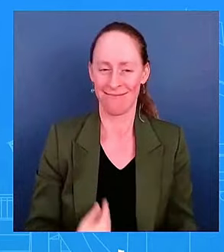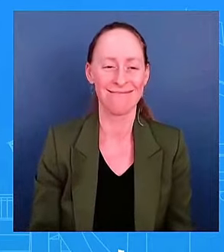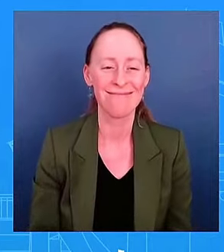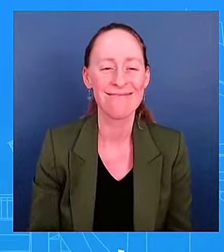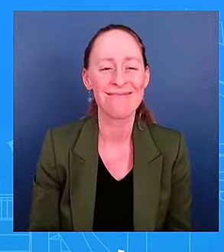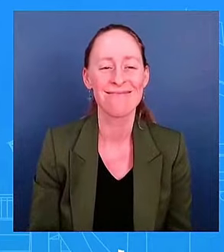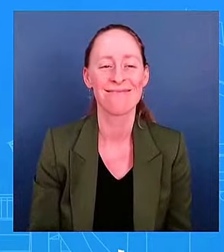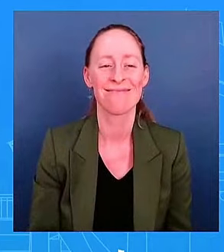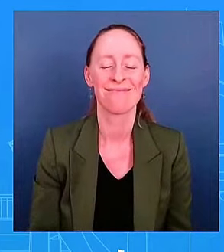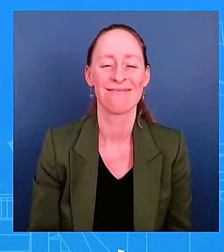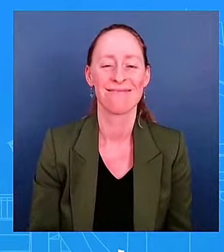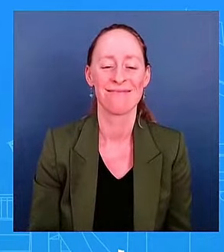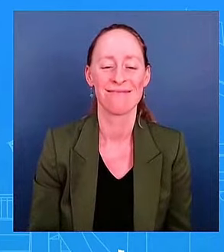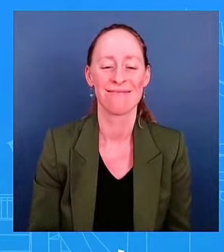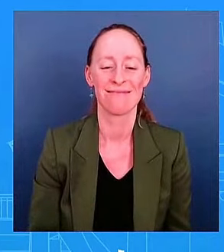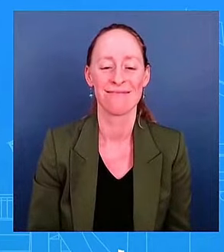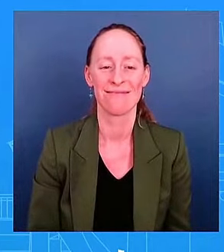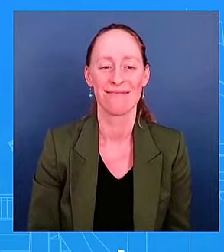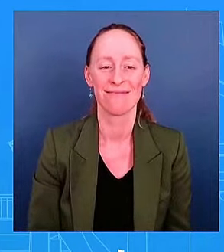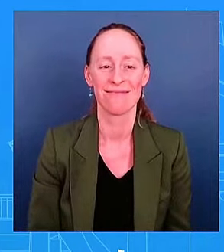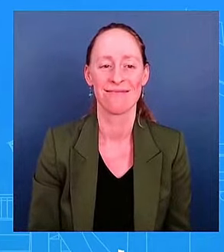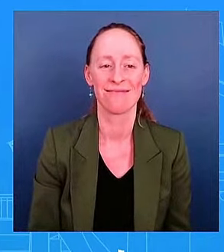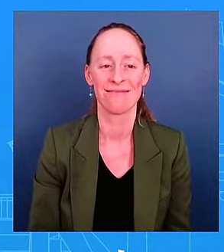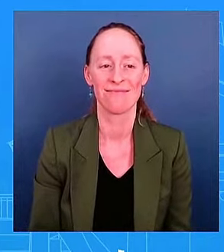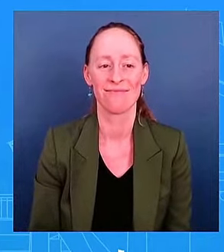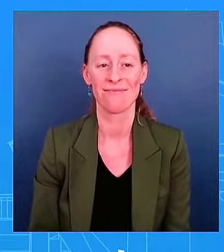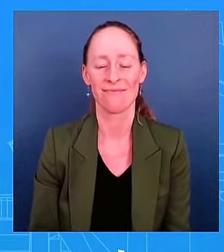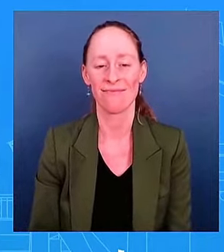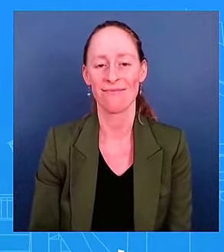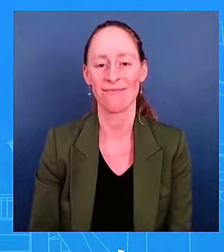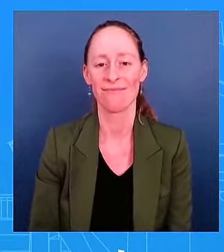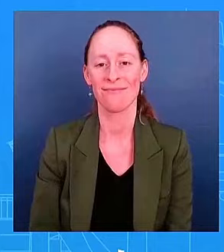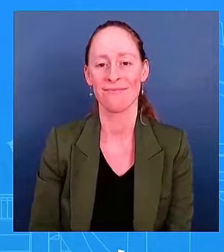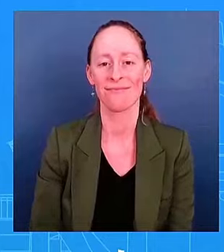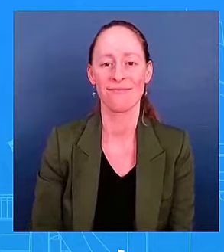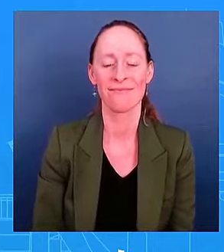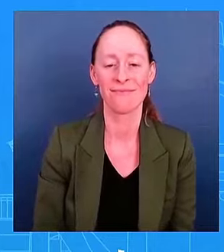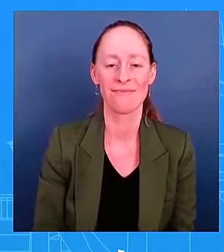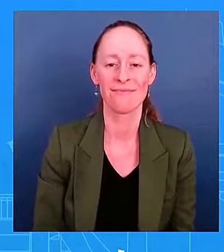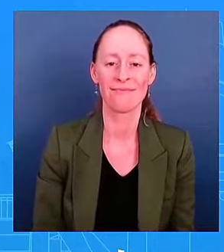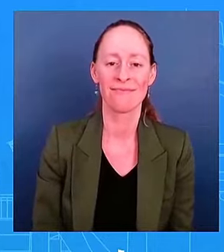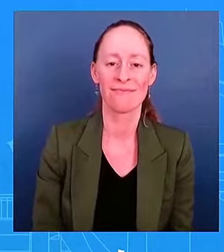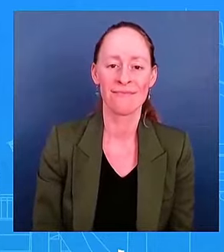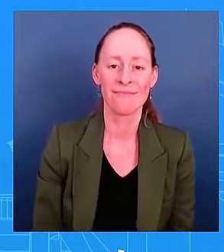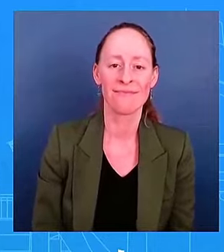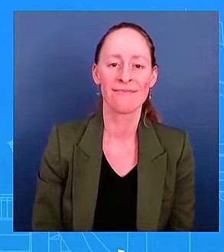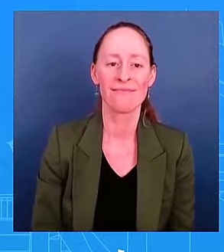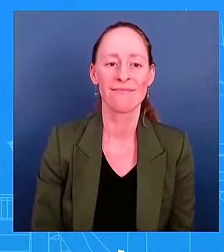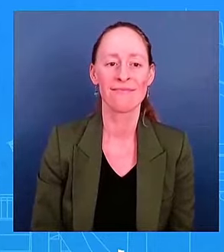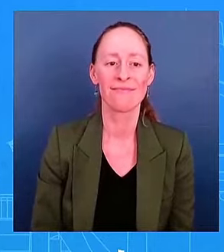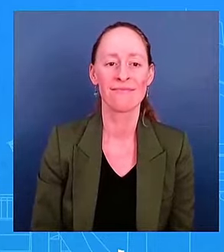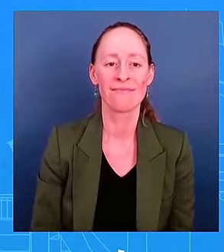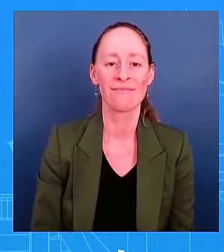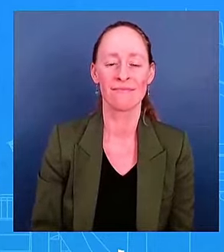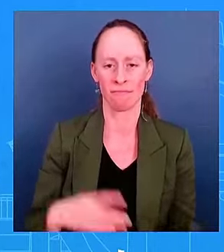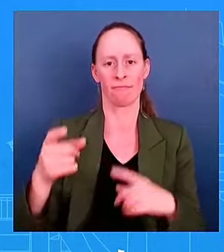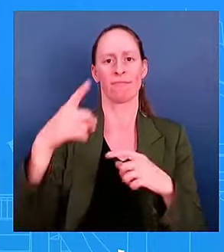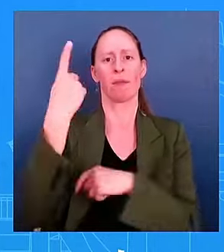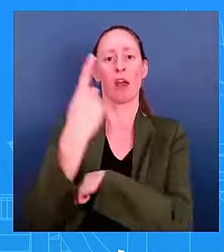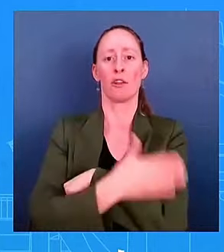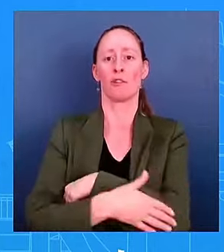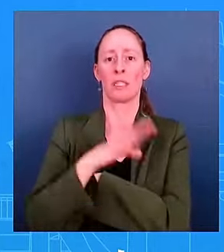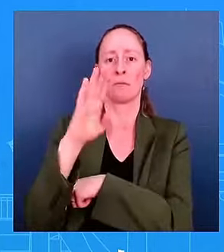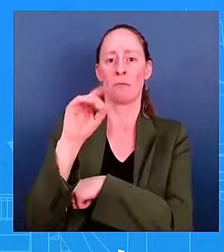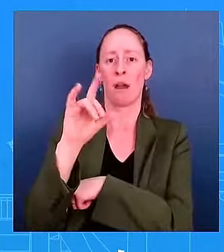I have two questions from Bolivia. First, former President of Bolivia, Evo Morales, and also Argentine President Javier Milay have